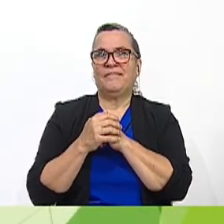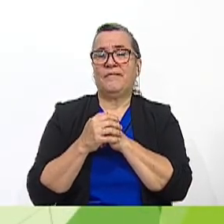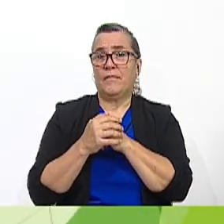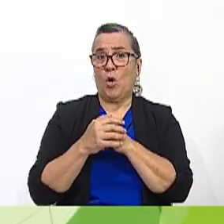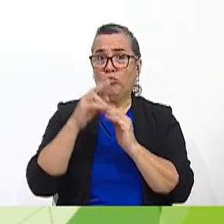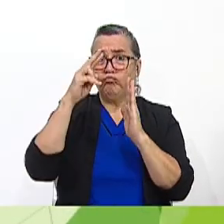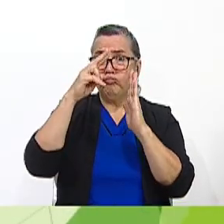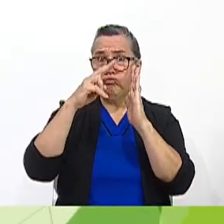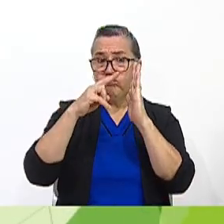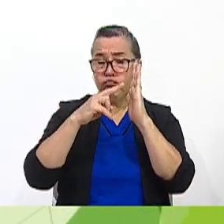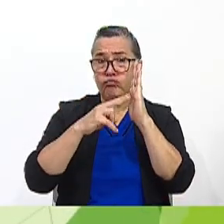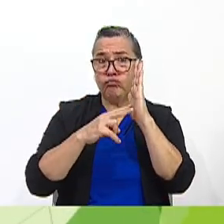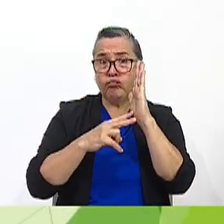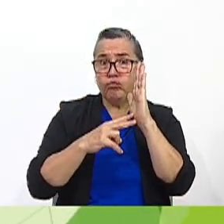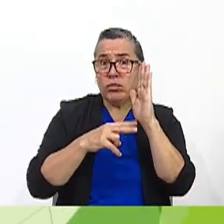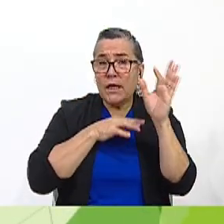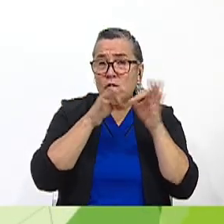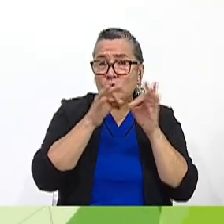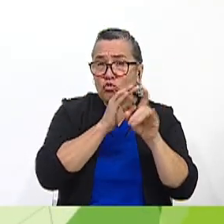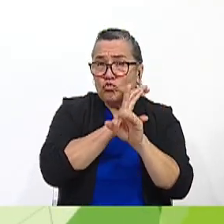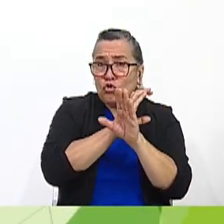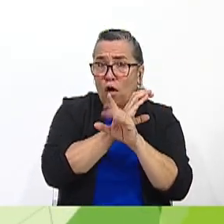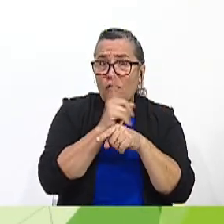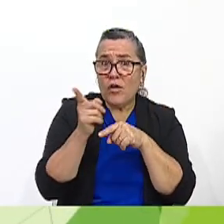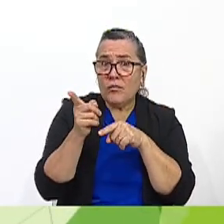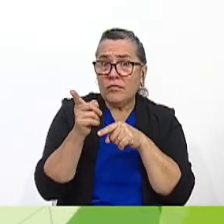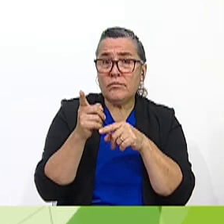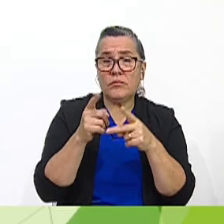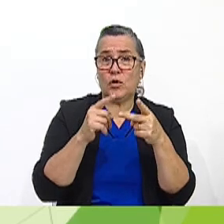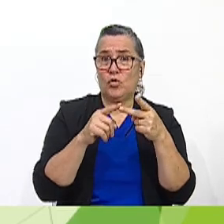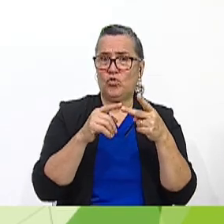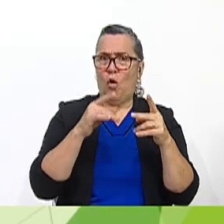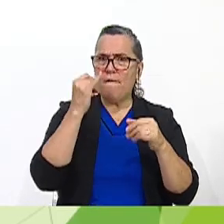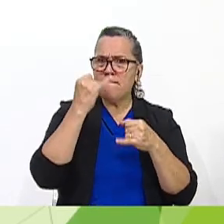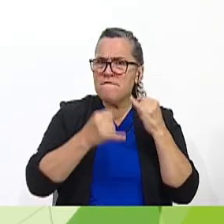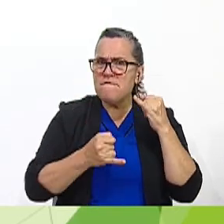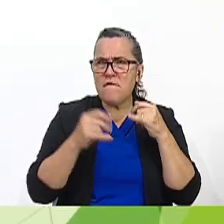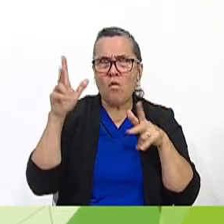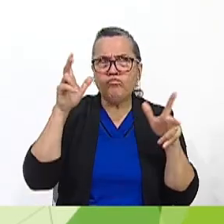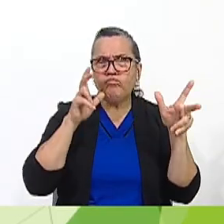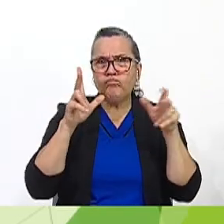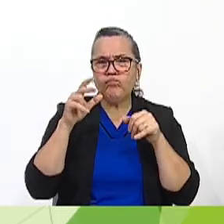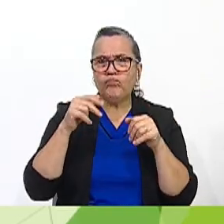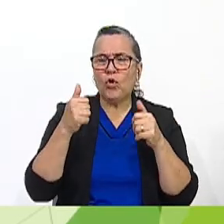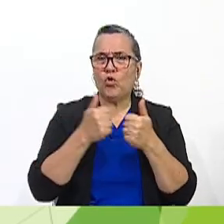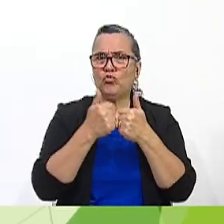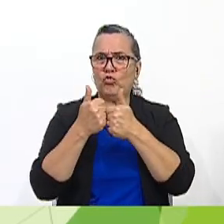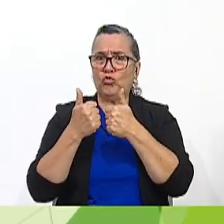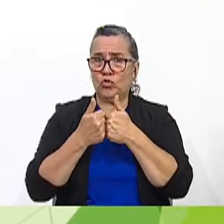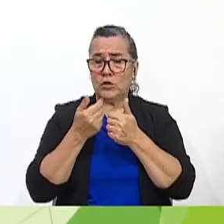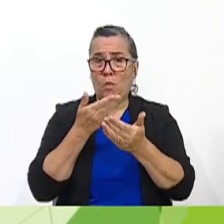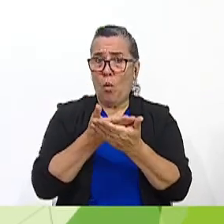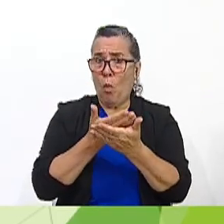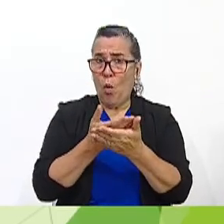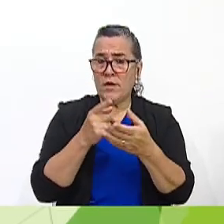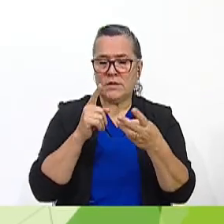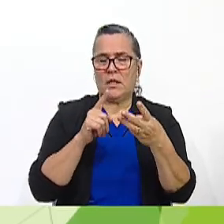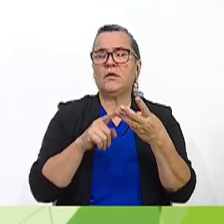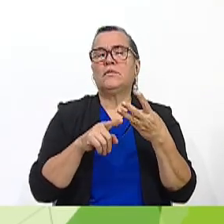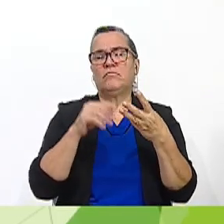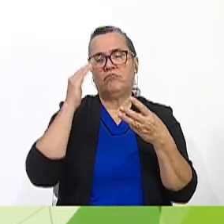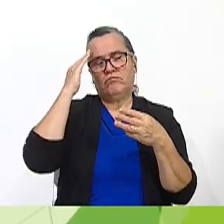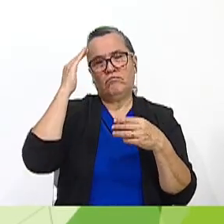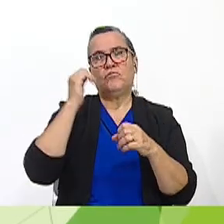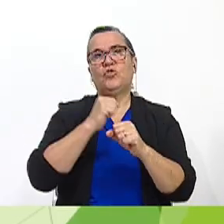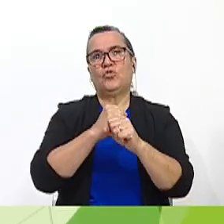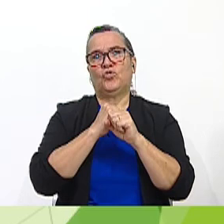Did I read the instructions carefully? Did I finish the listening tasks proposed? I'm sure you did